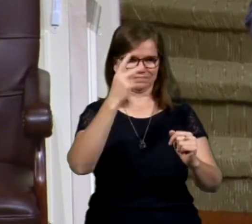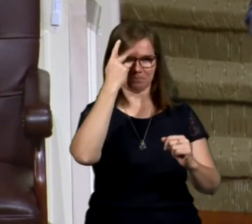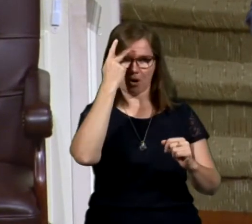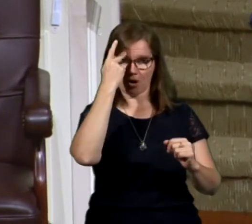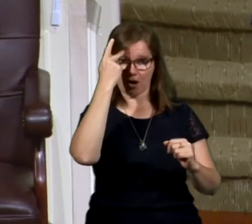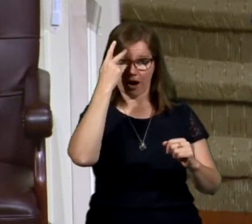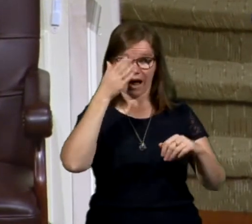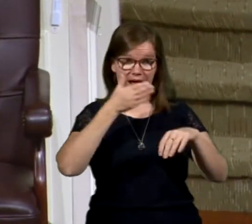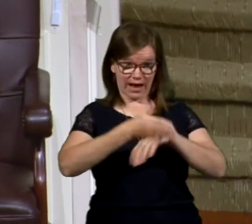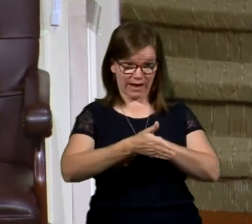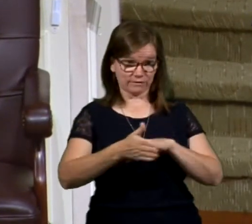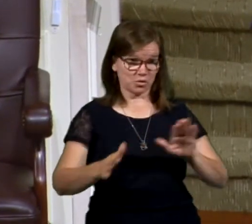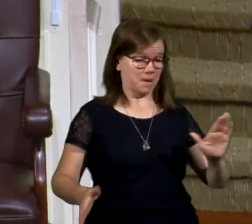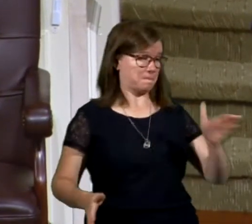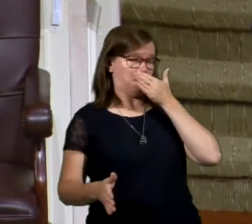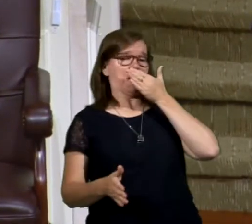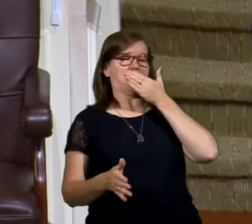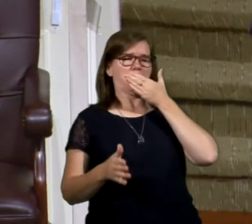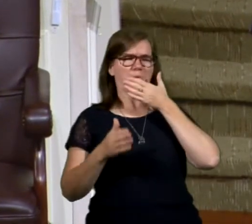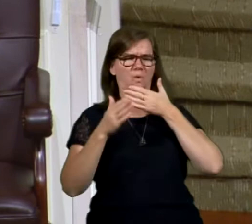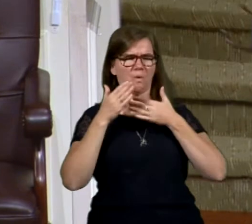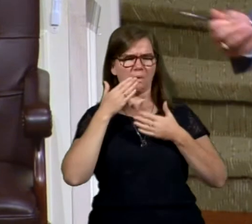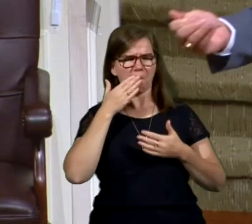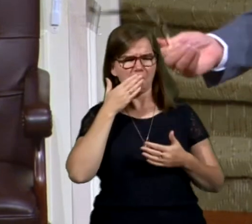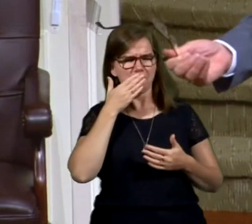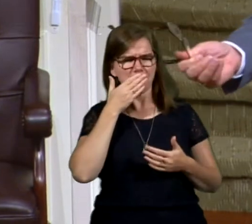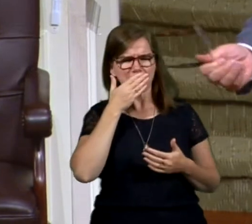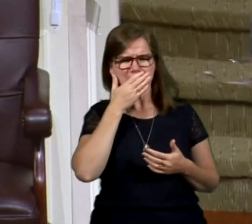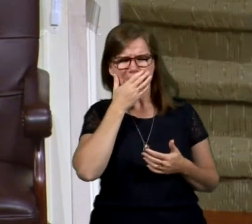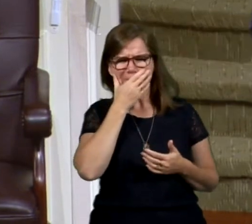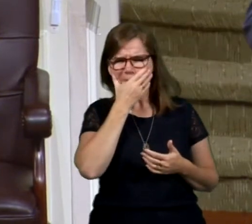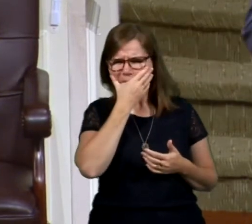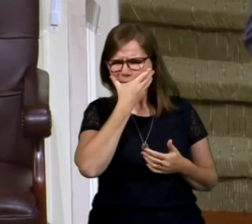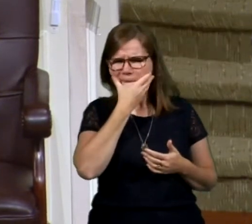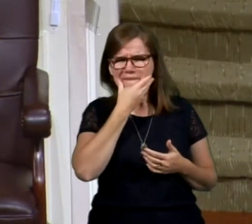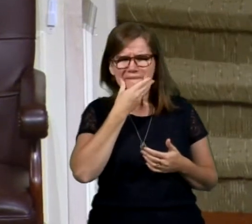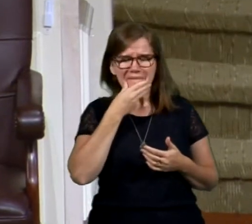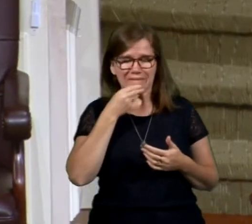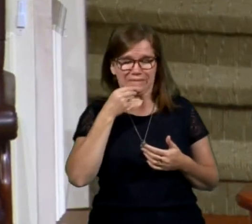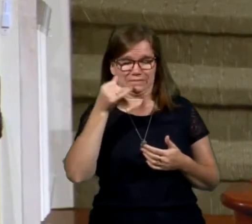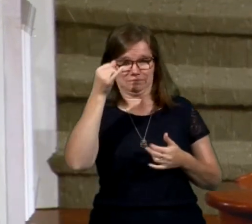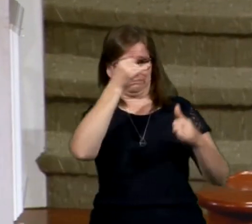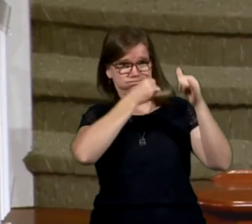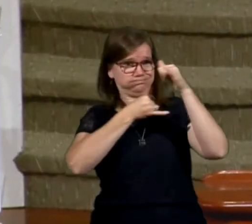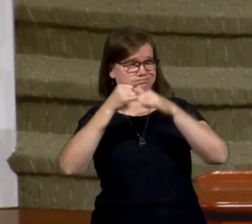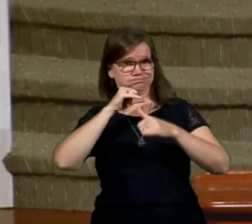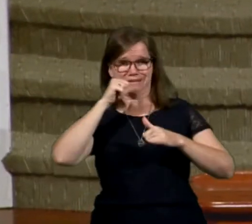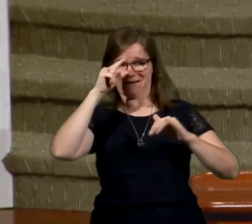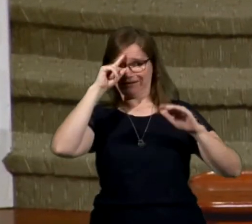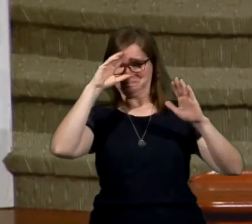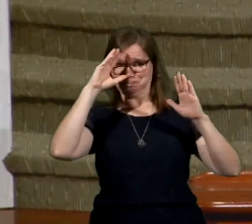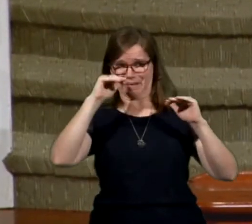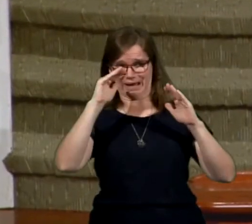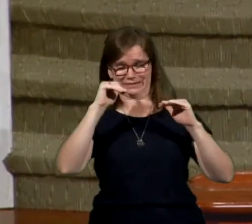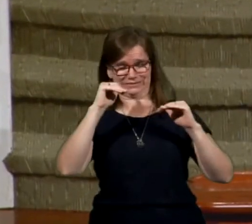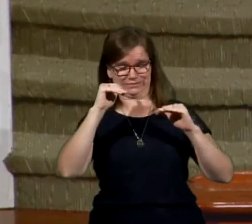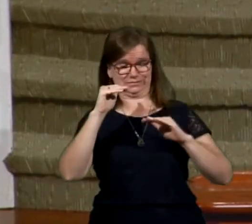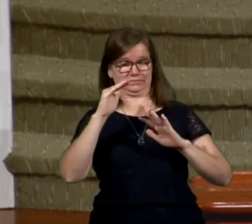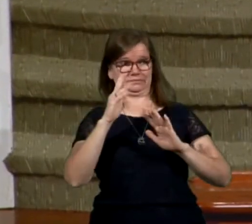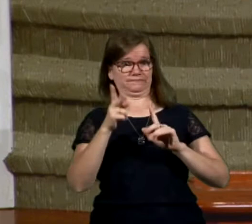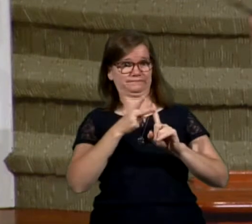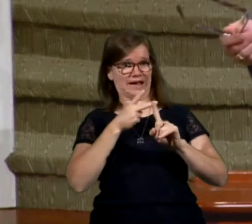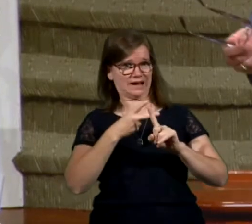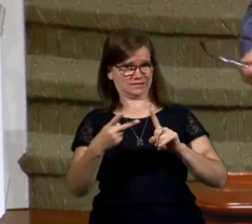after his face is stinging and he's blindsided by this physical violence